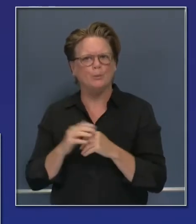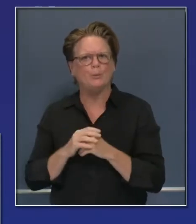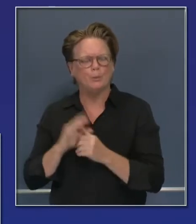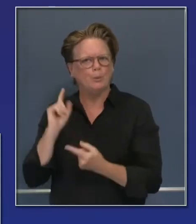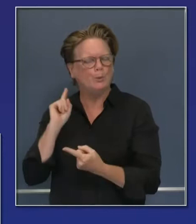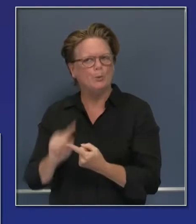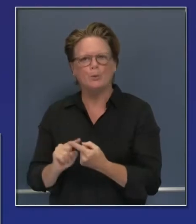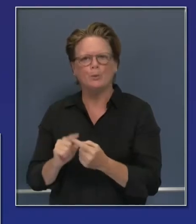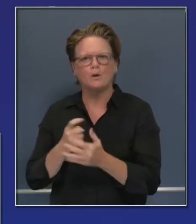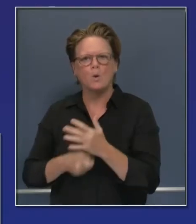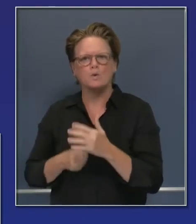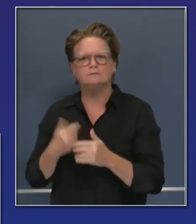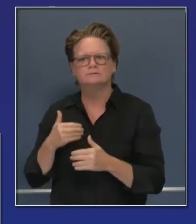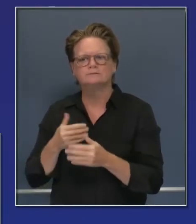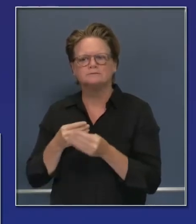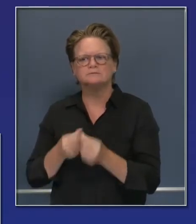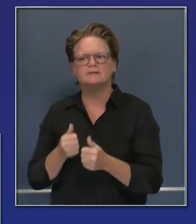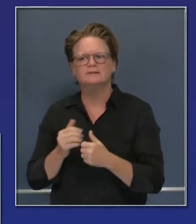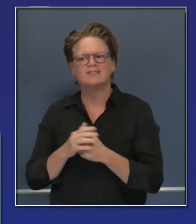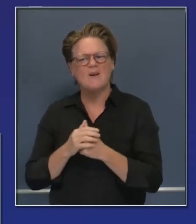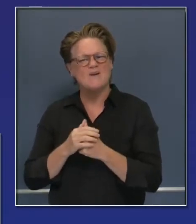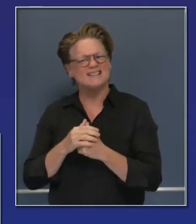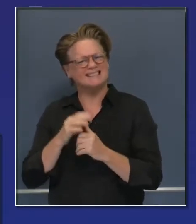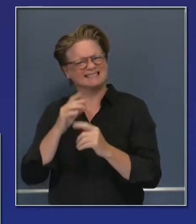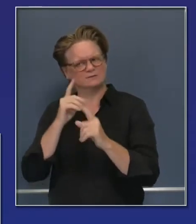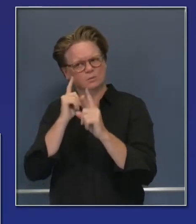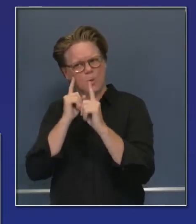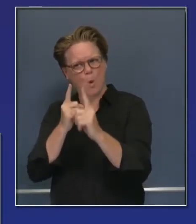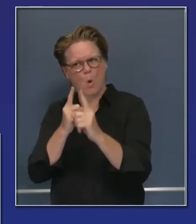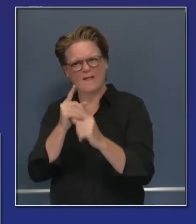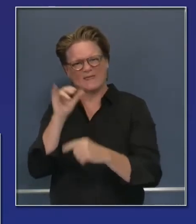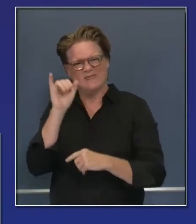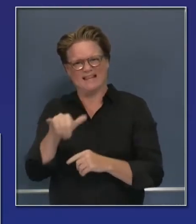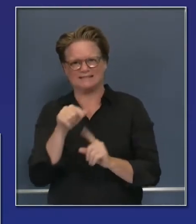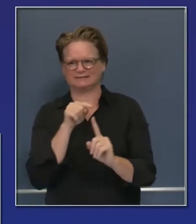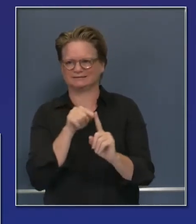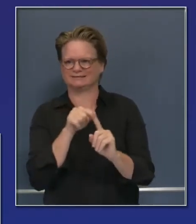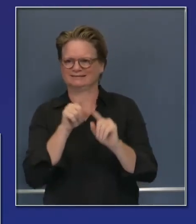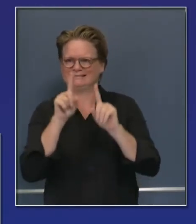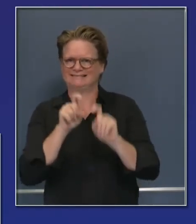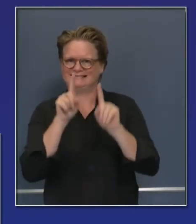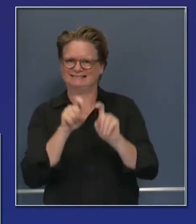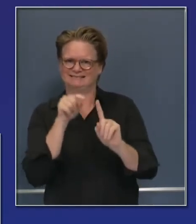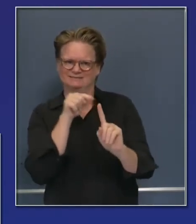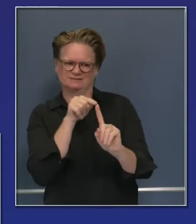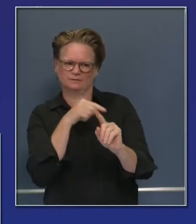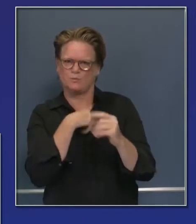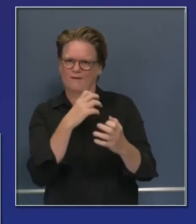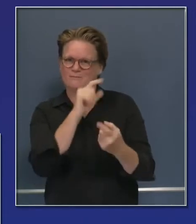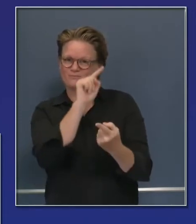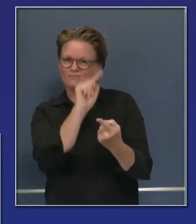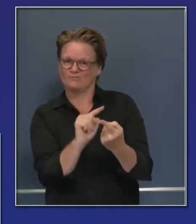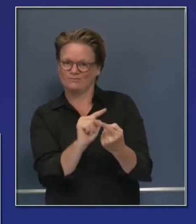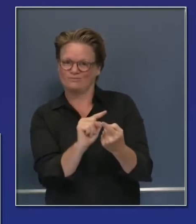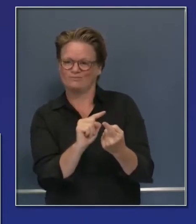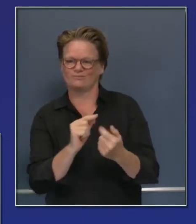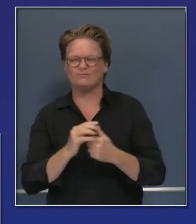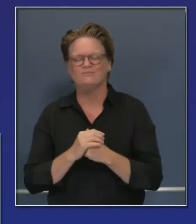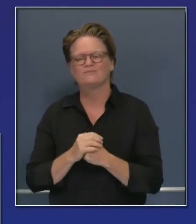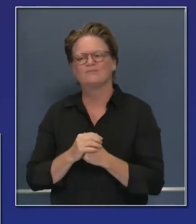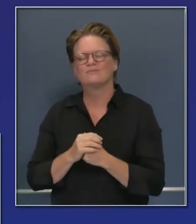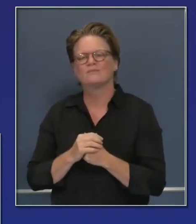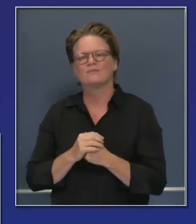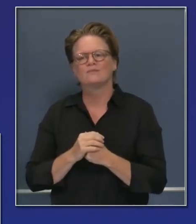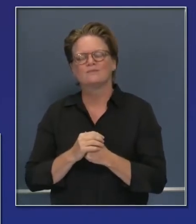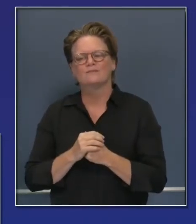down cost of tests that are averaging $150 to $200, costing you directly and indirectly as taxpayers